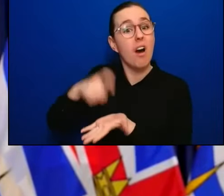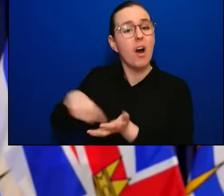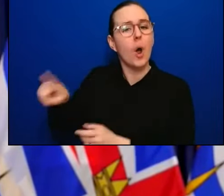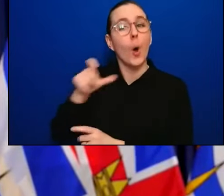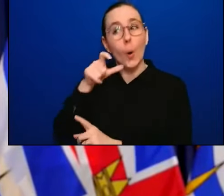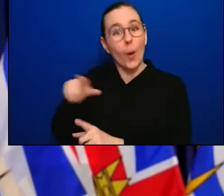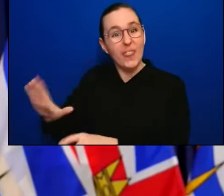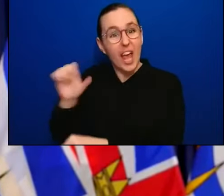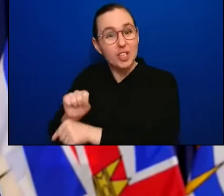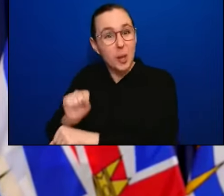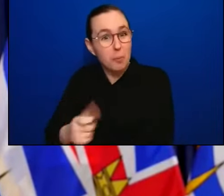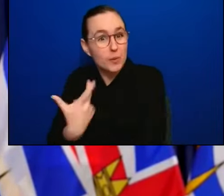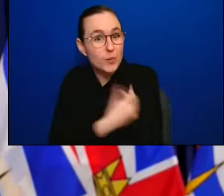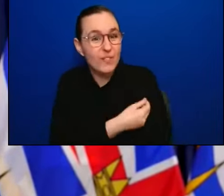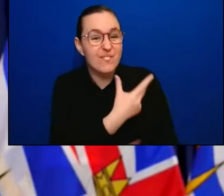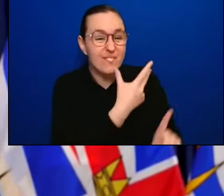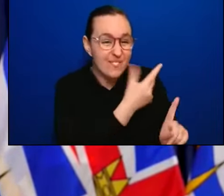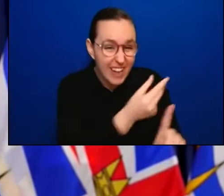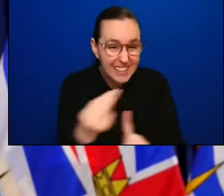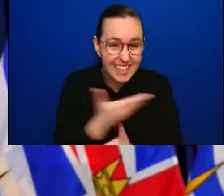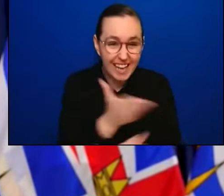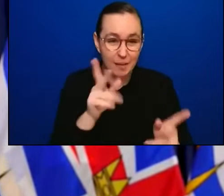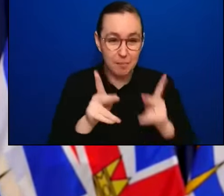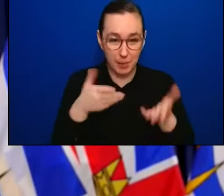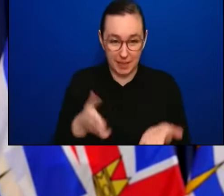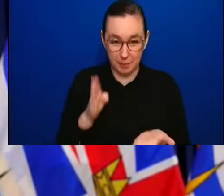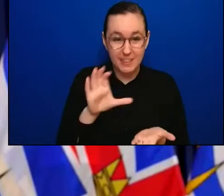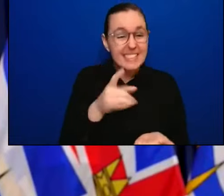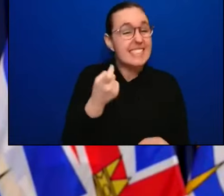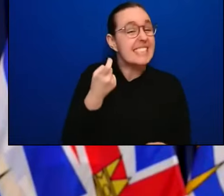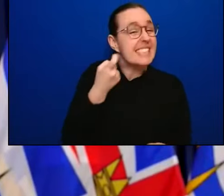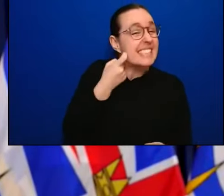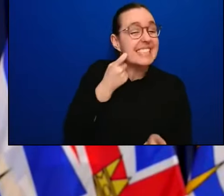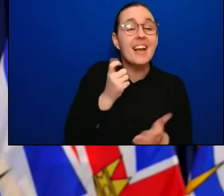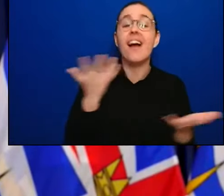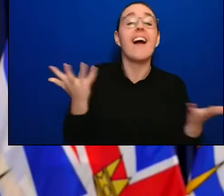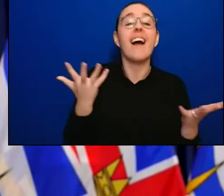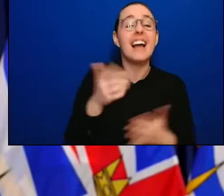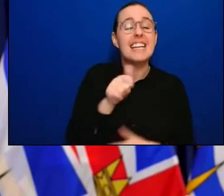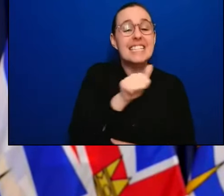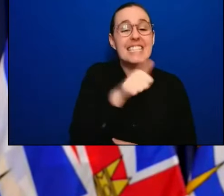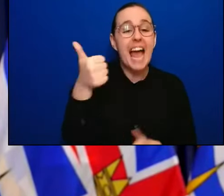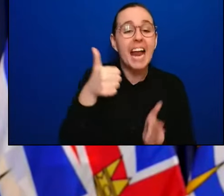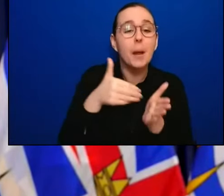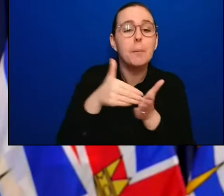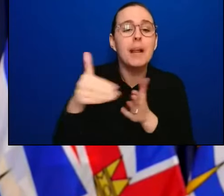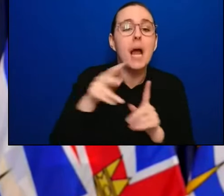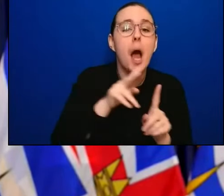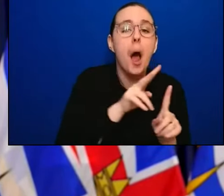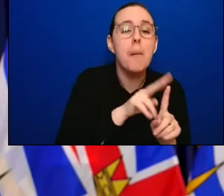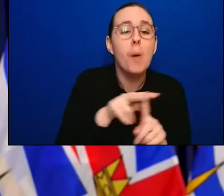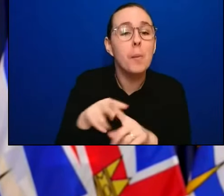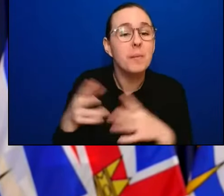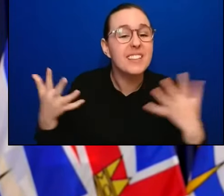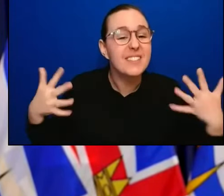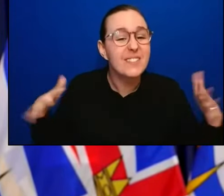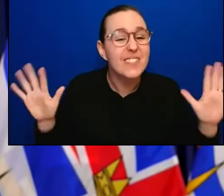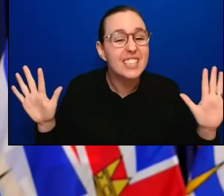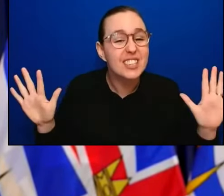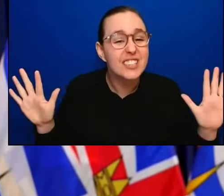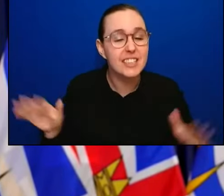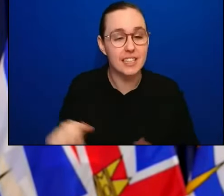And yesterday we passed 10 million appointments booked. 11,506,098